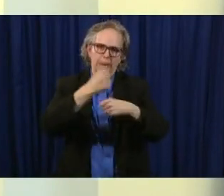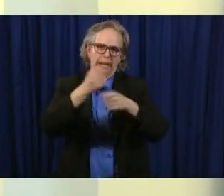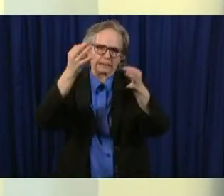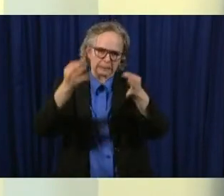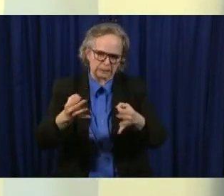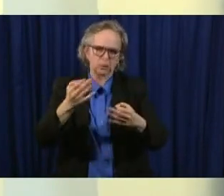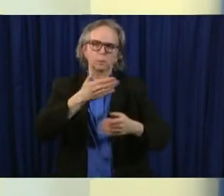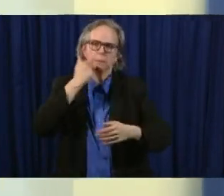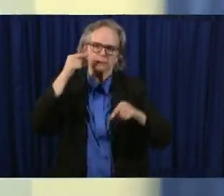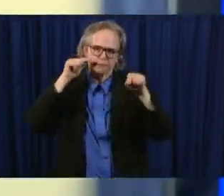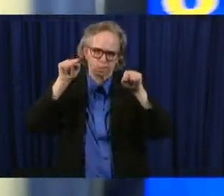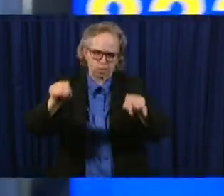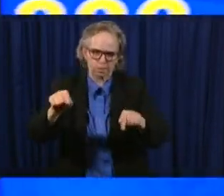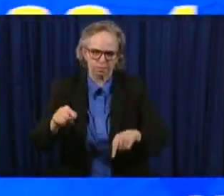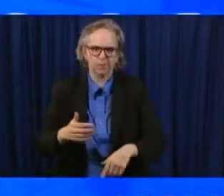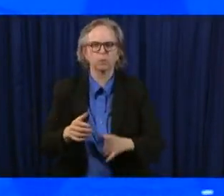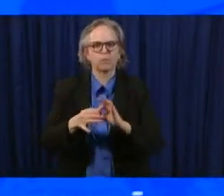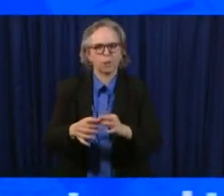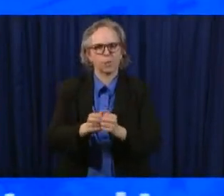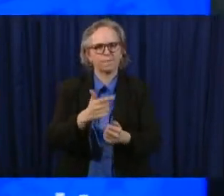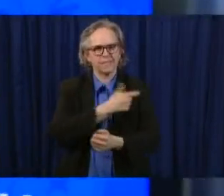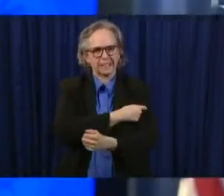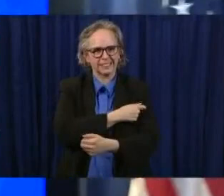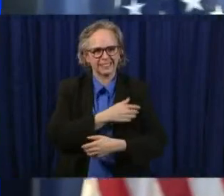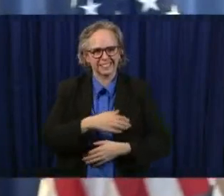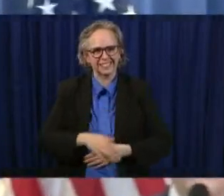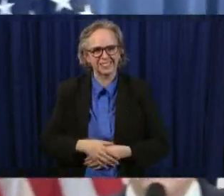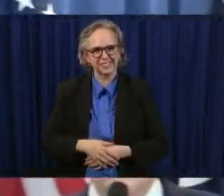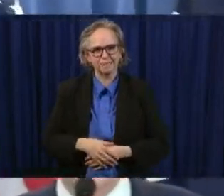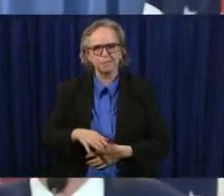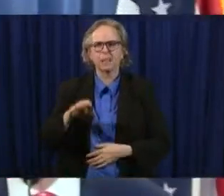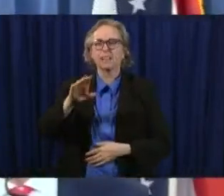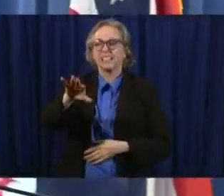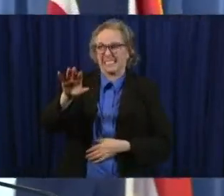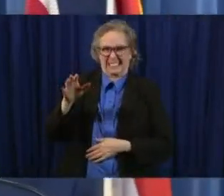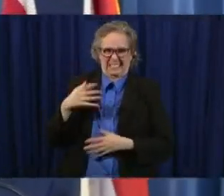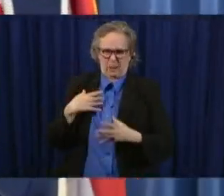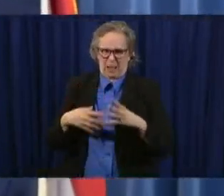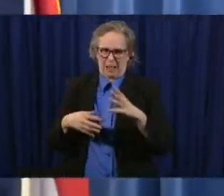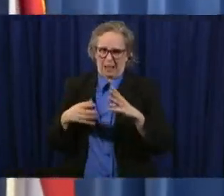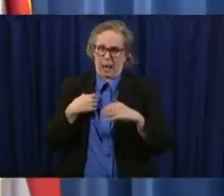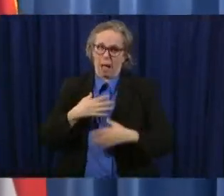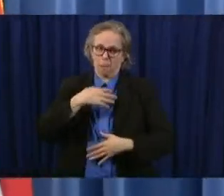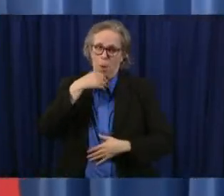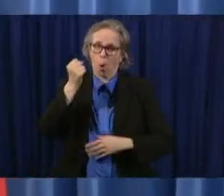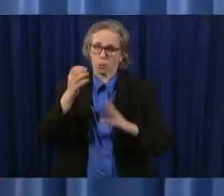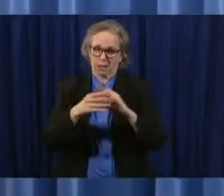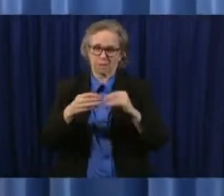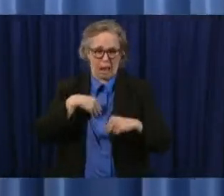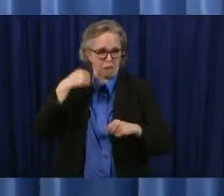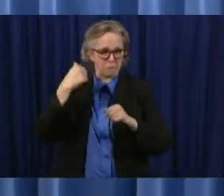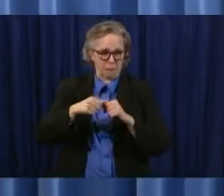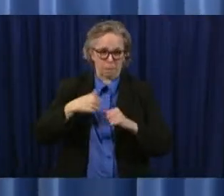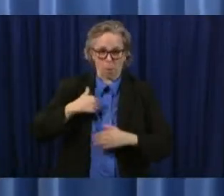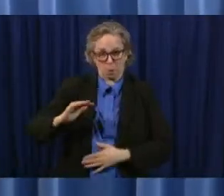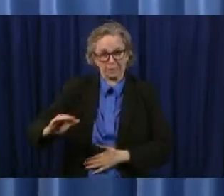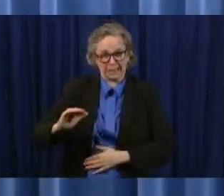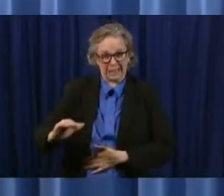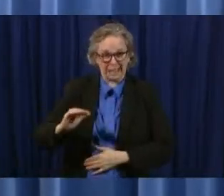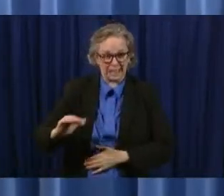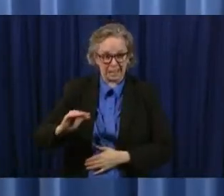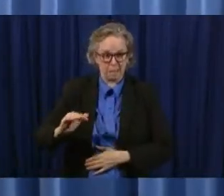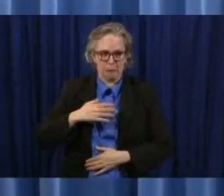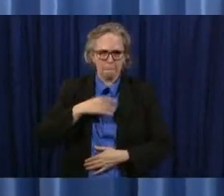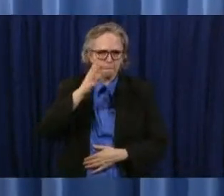dad laura um i i'm i'm old enough to remember that as a child uh my parents